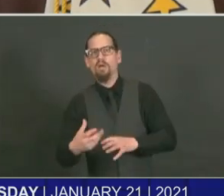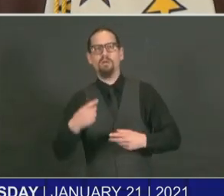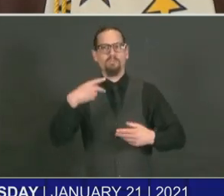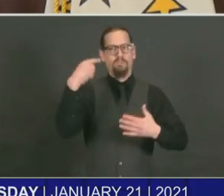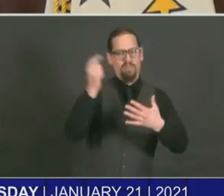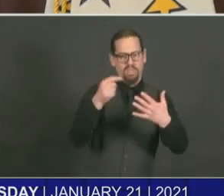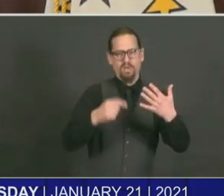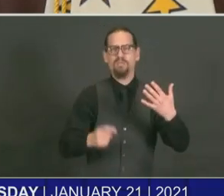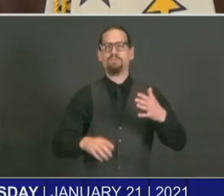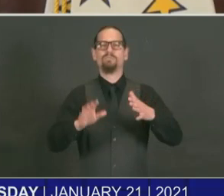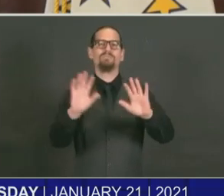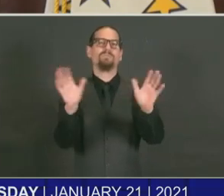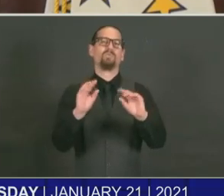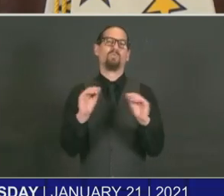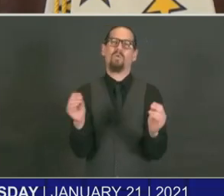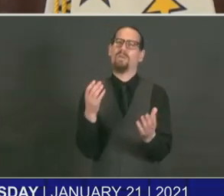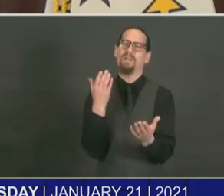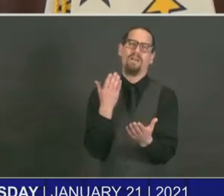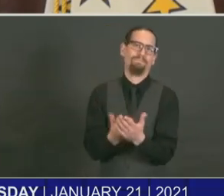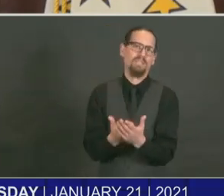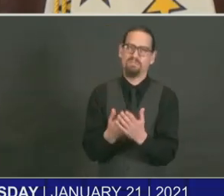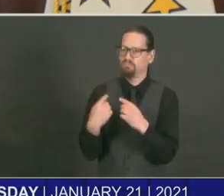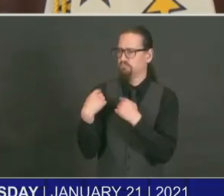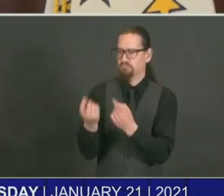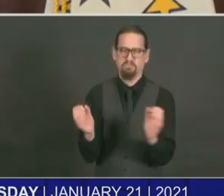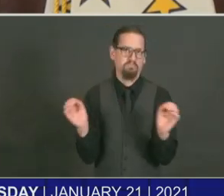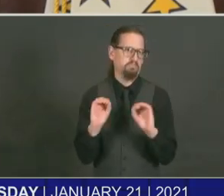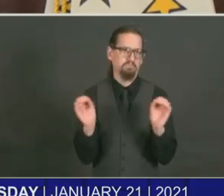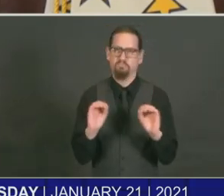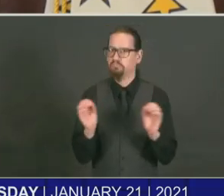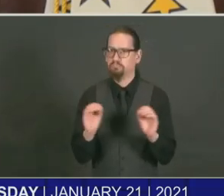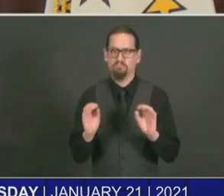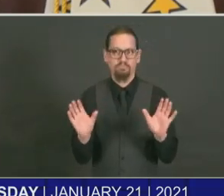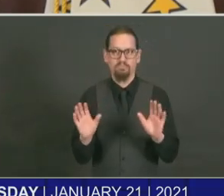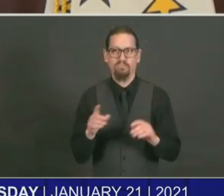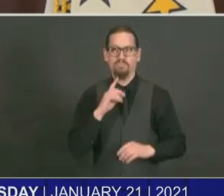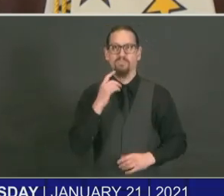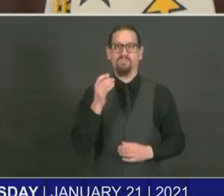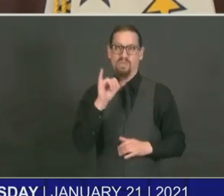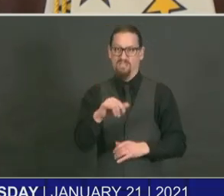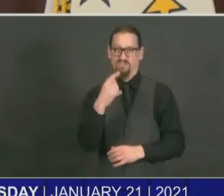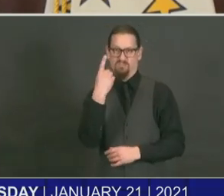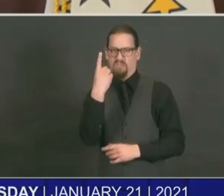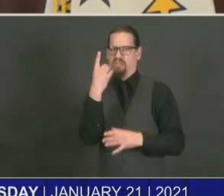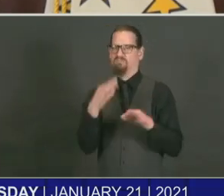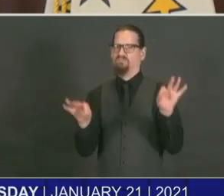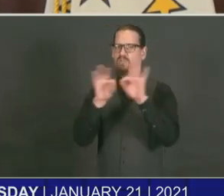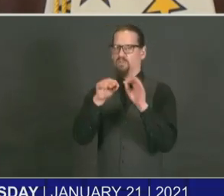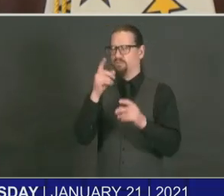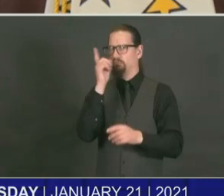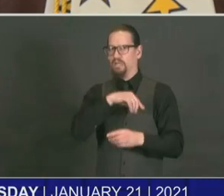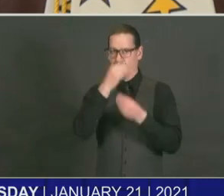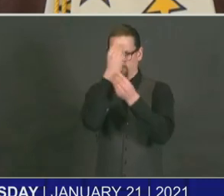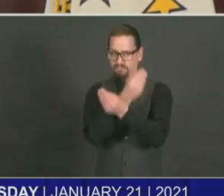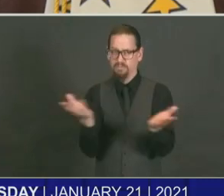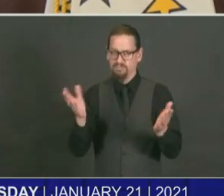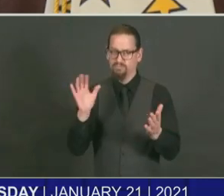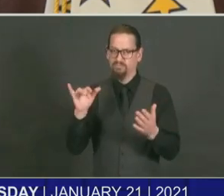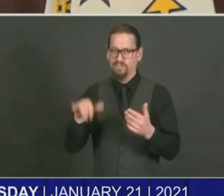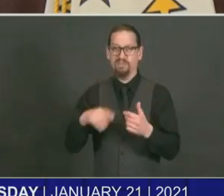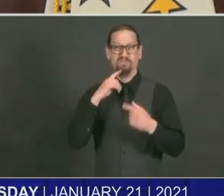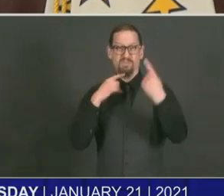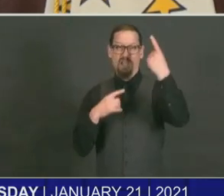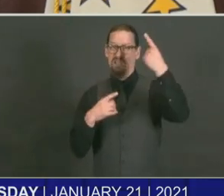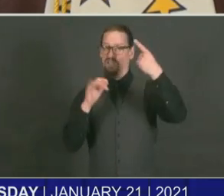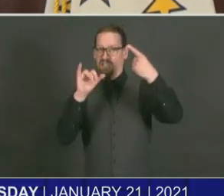I just wanted to be clear about that. This is one piece of misinformation out there. We're also hearing other things, such as that this vaccine could cause